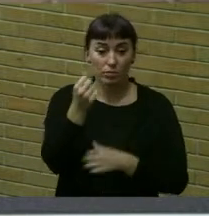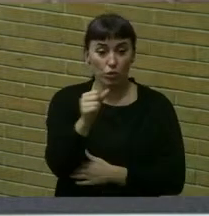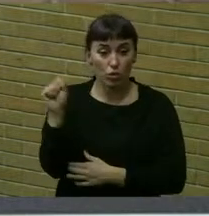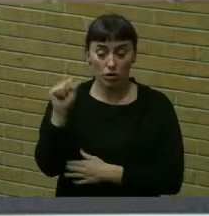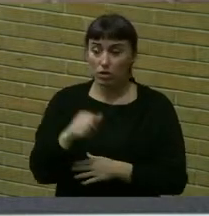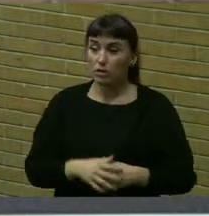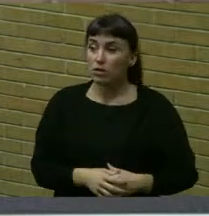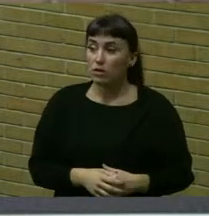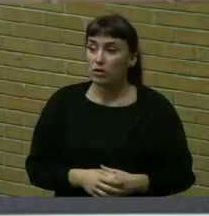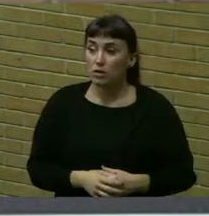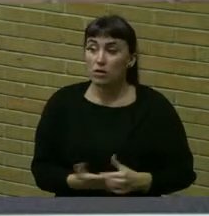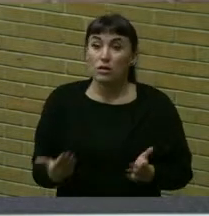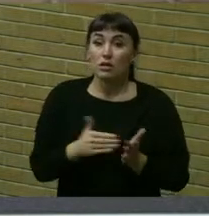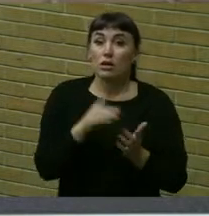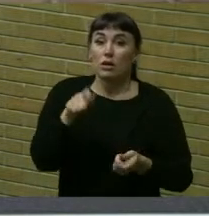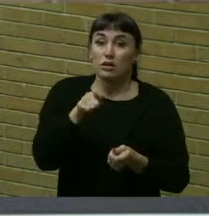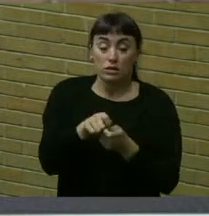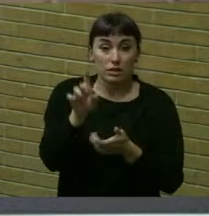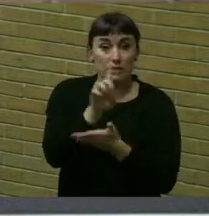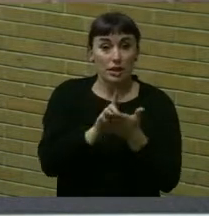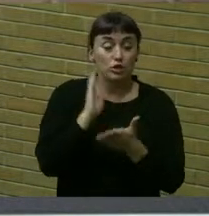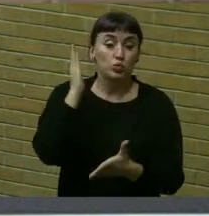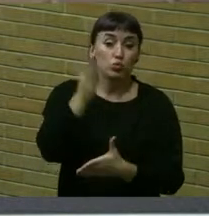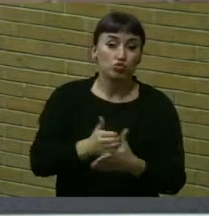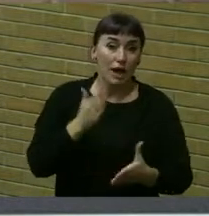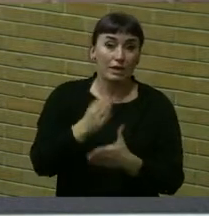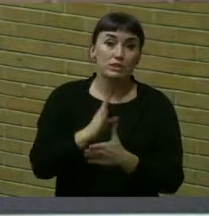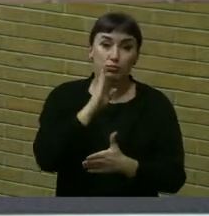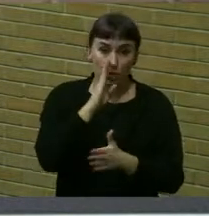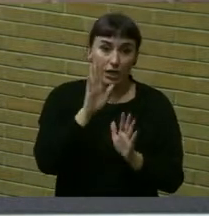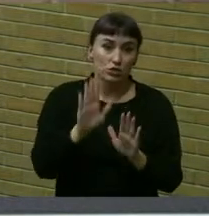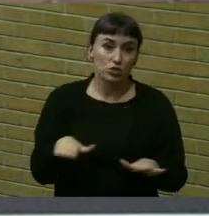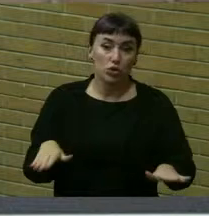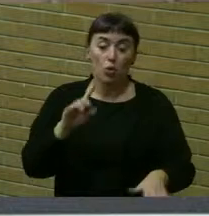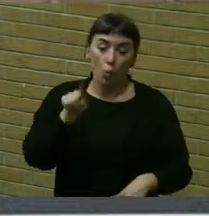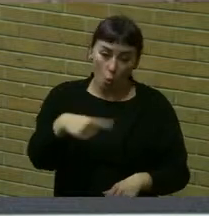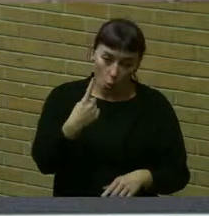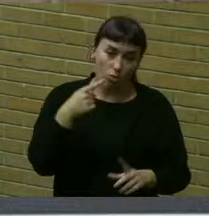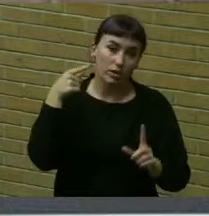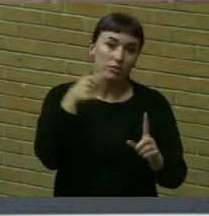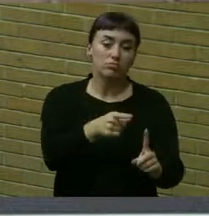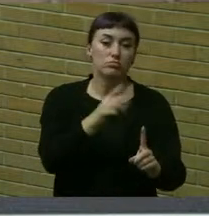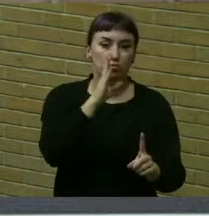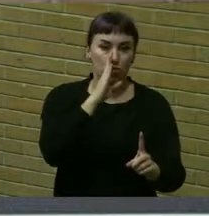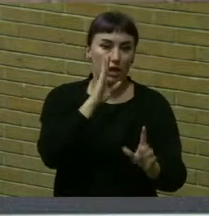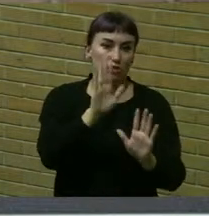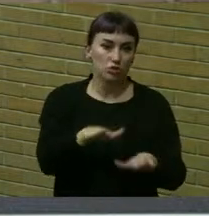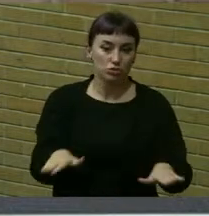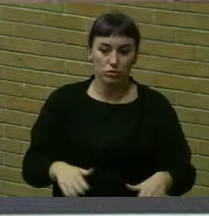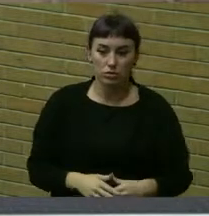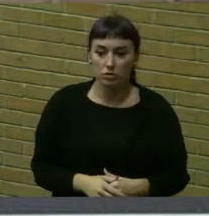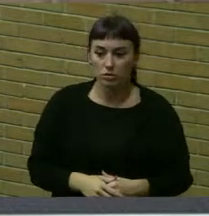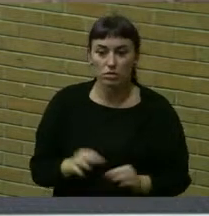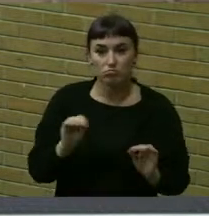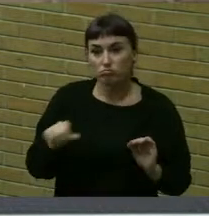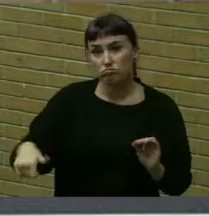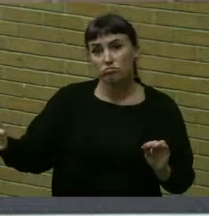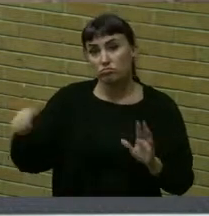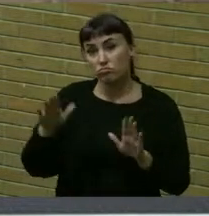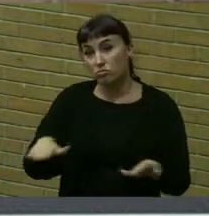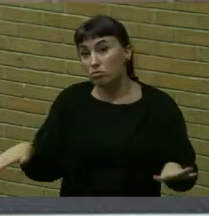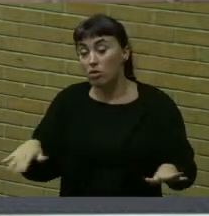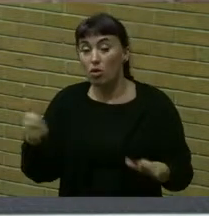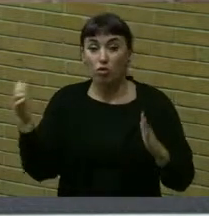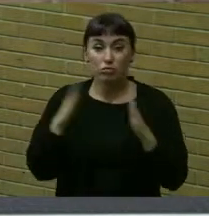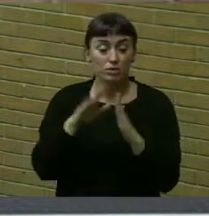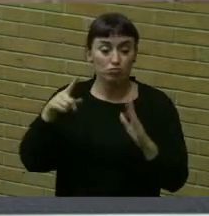which again are specifically designed to harass Brighton children and only Brighton children. No other children in any other